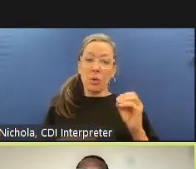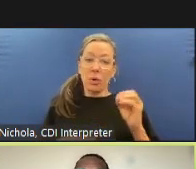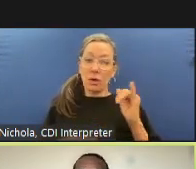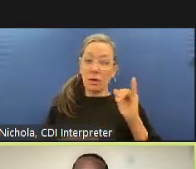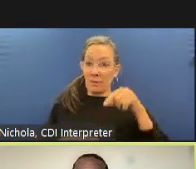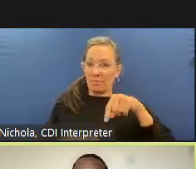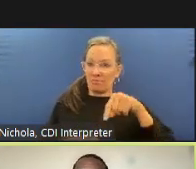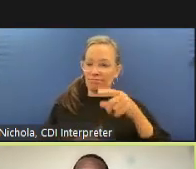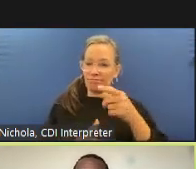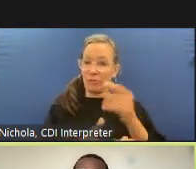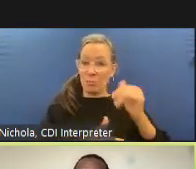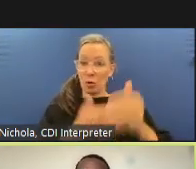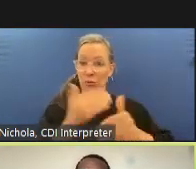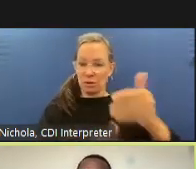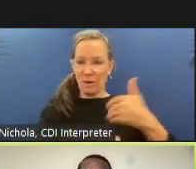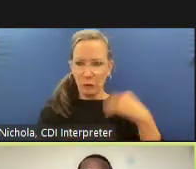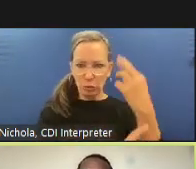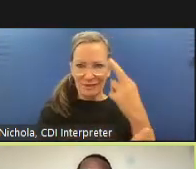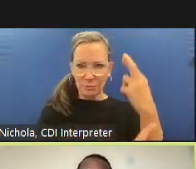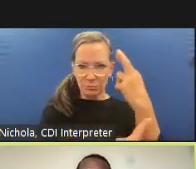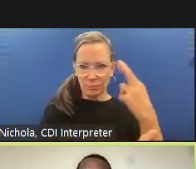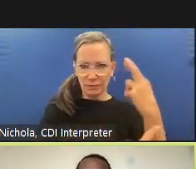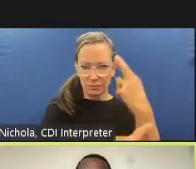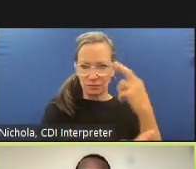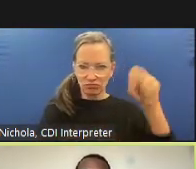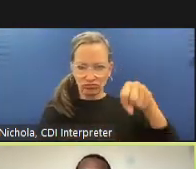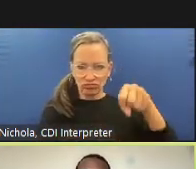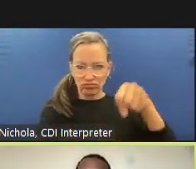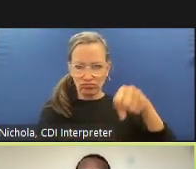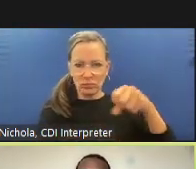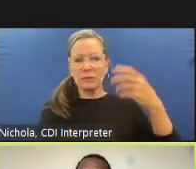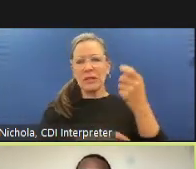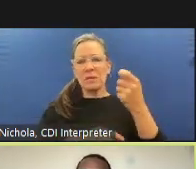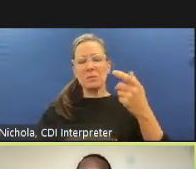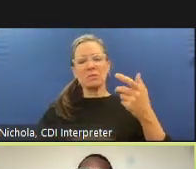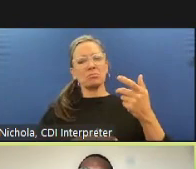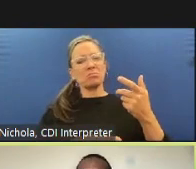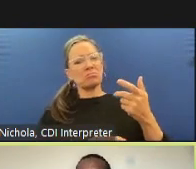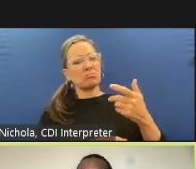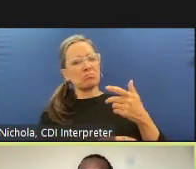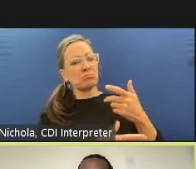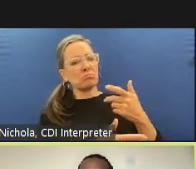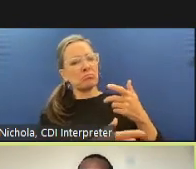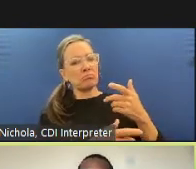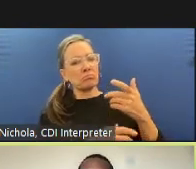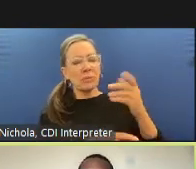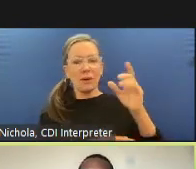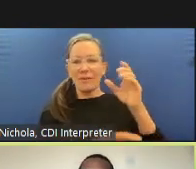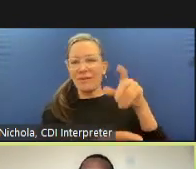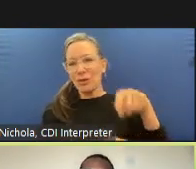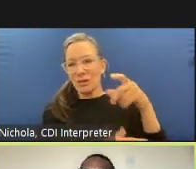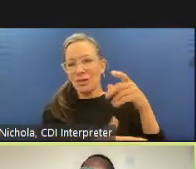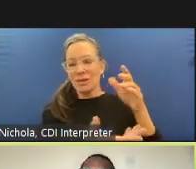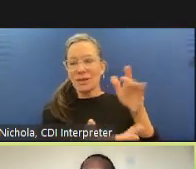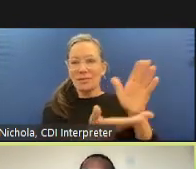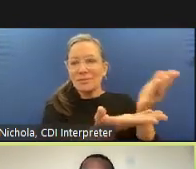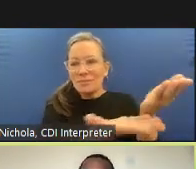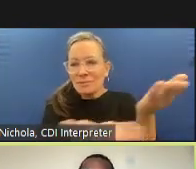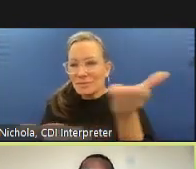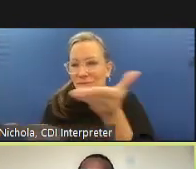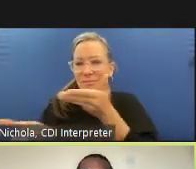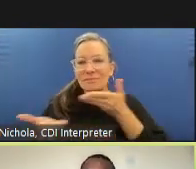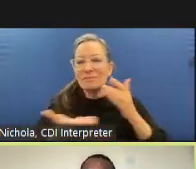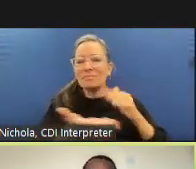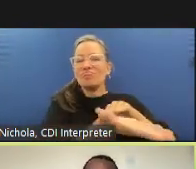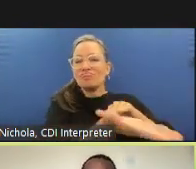the time it needs to take and in every one of these processes i've heard from people who on the one hand are concerned that nothing will ever